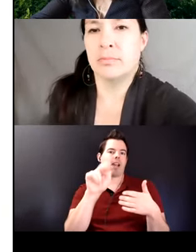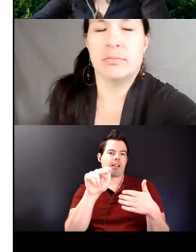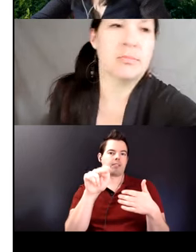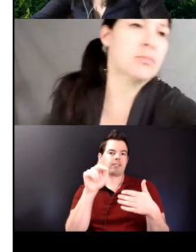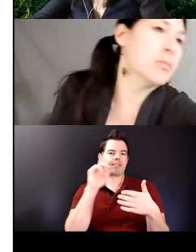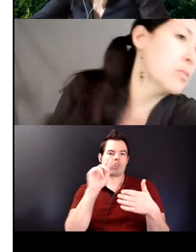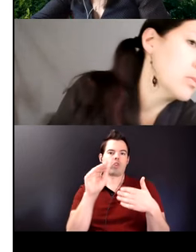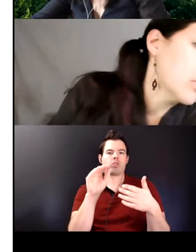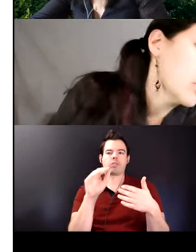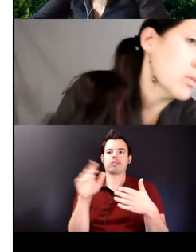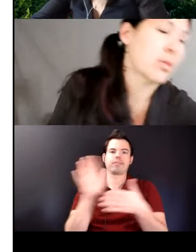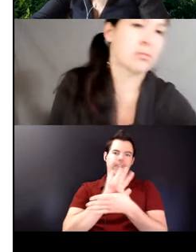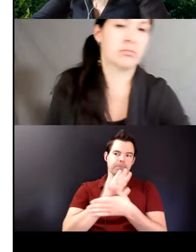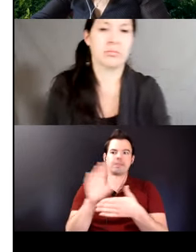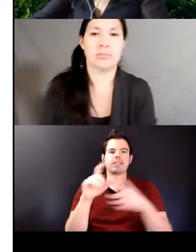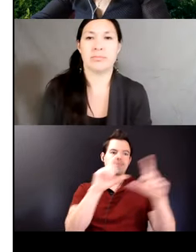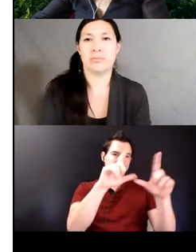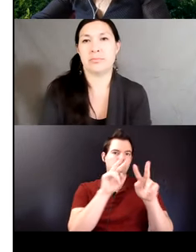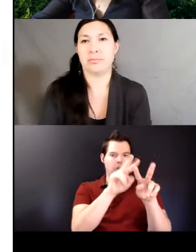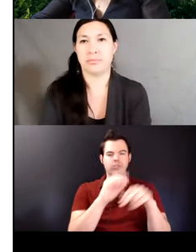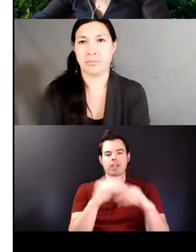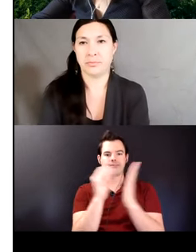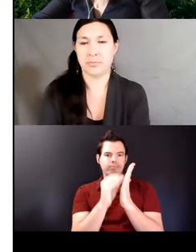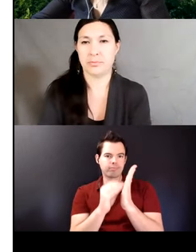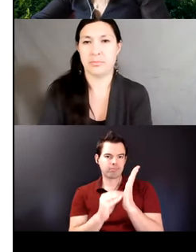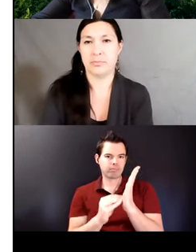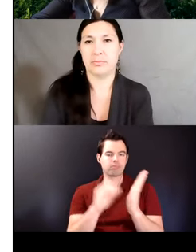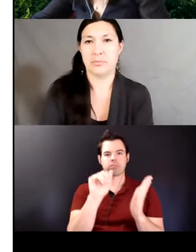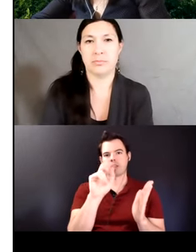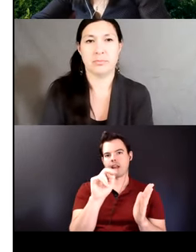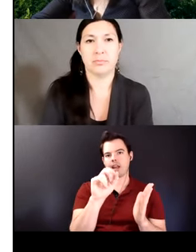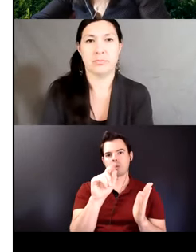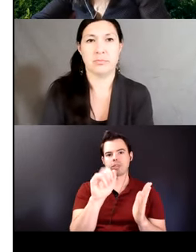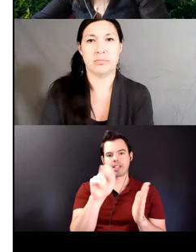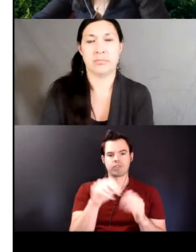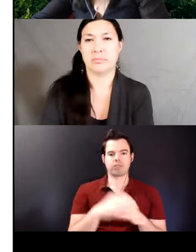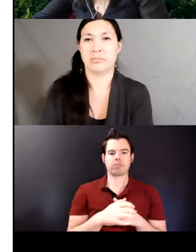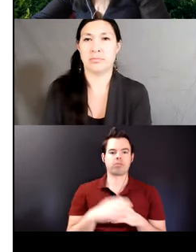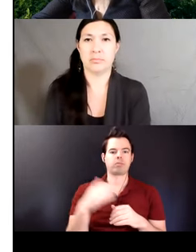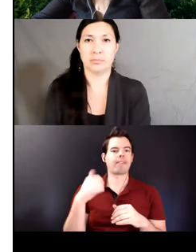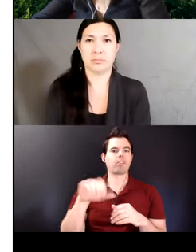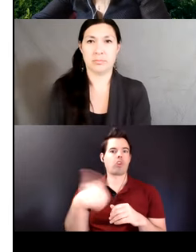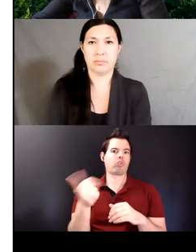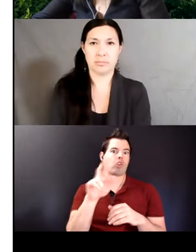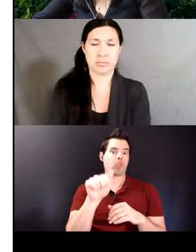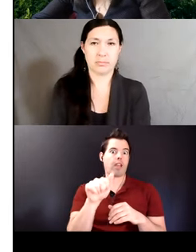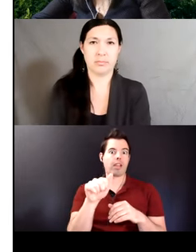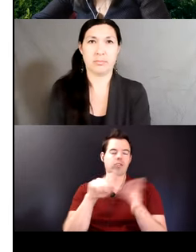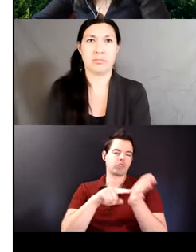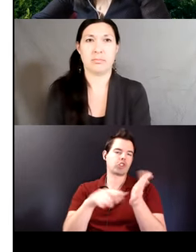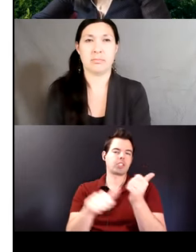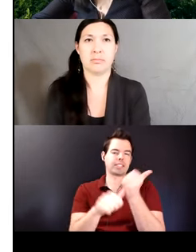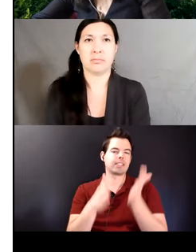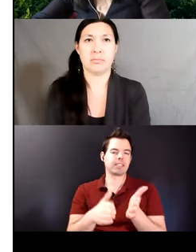four native speakers of Quechua two of the areas I hired actually became passionate